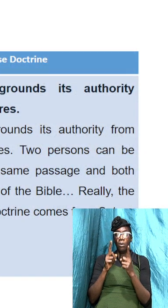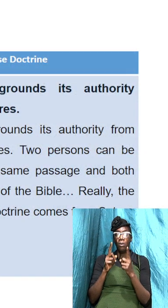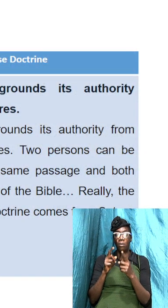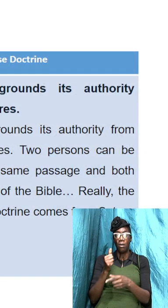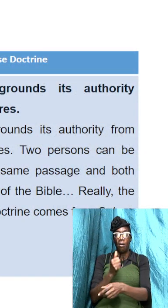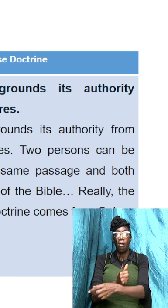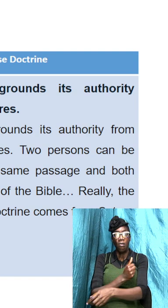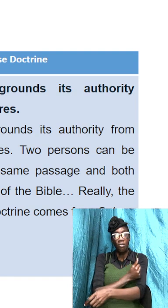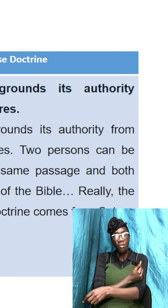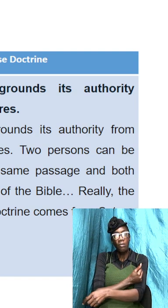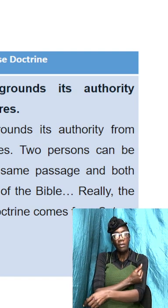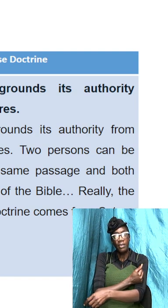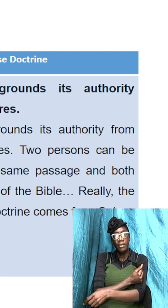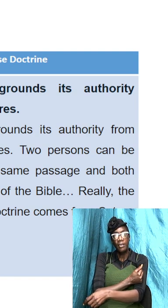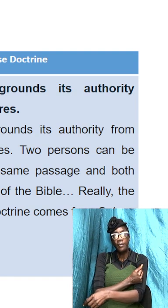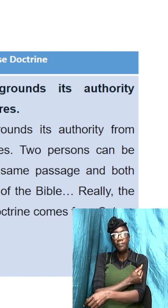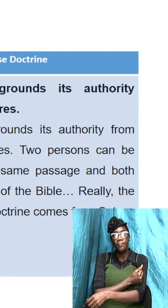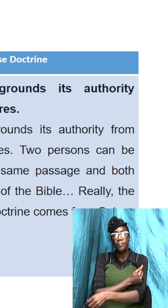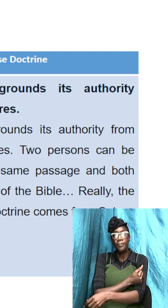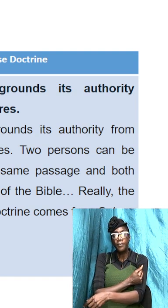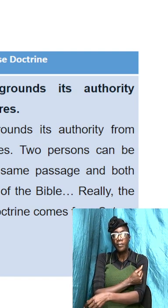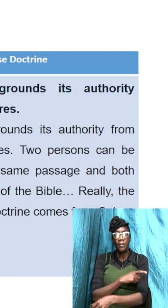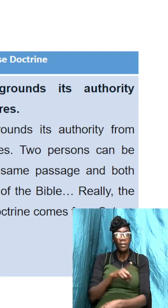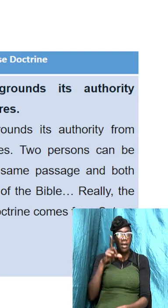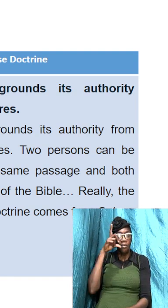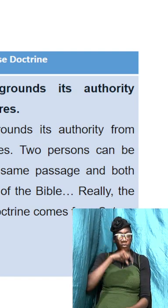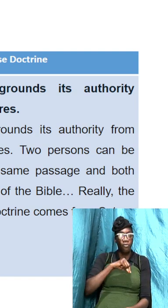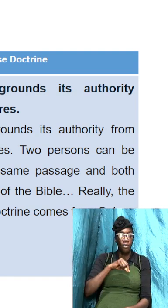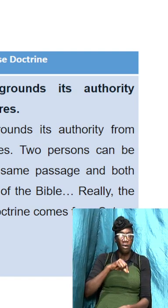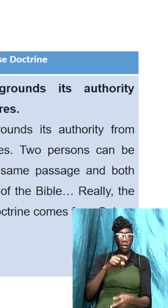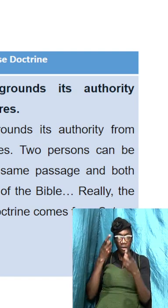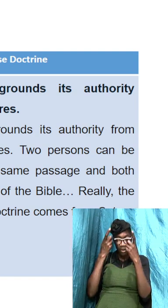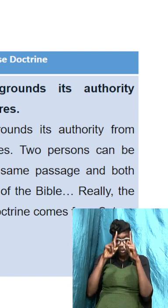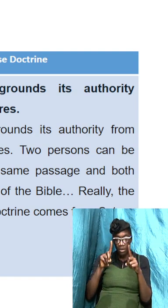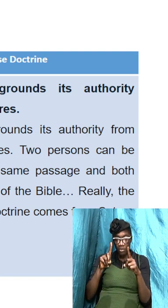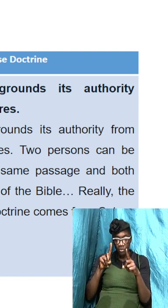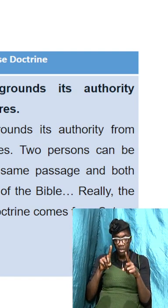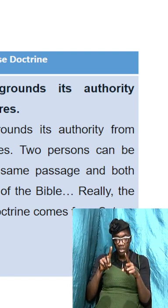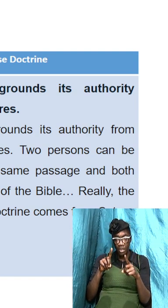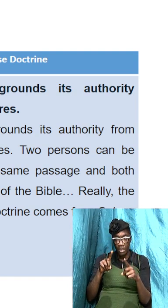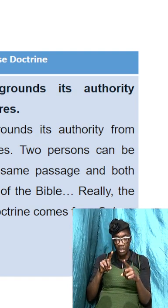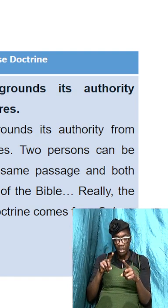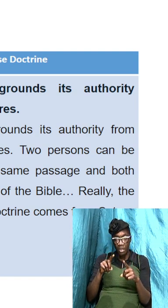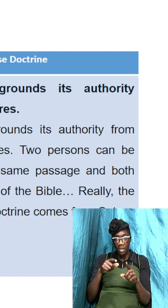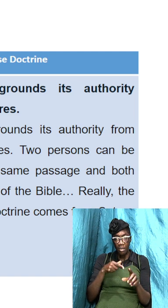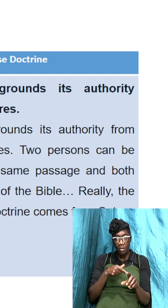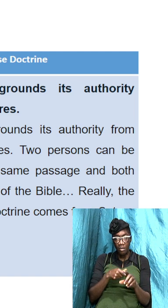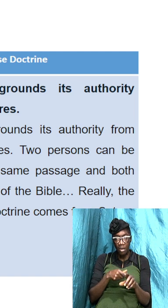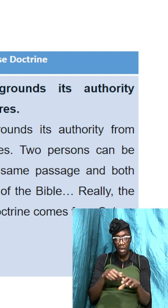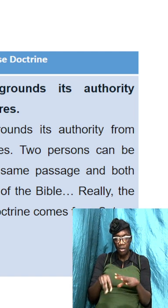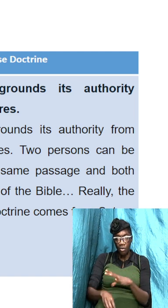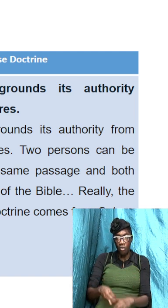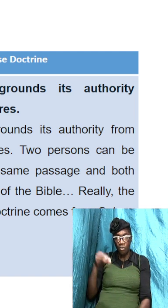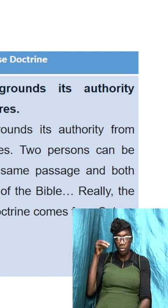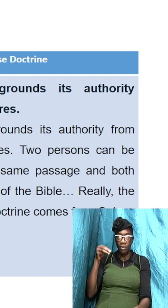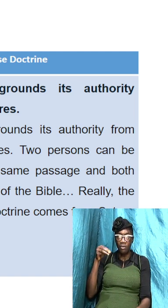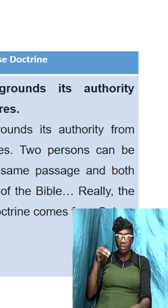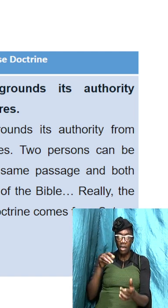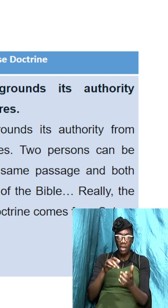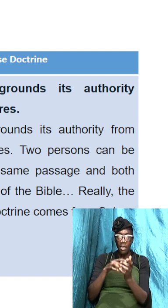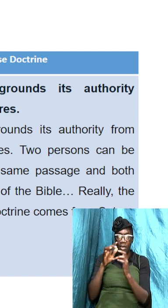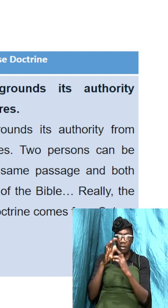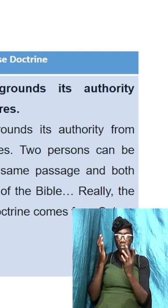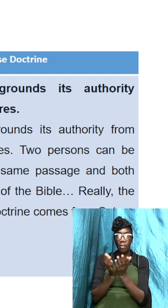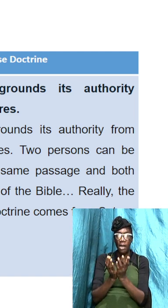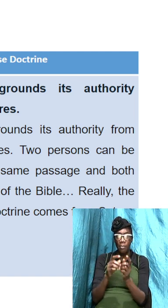the authority of false doctrine is grounded outside of scriptures so